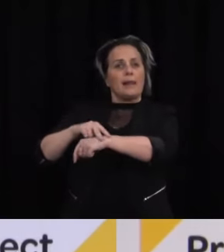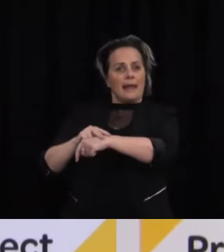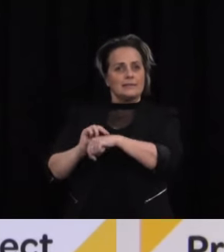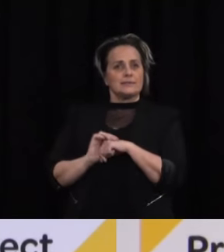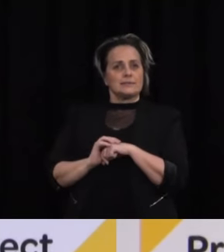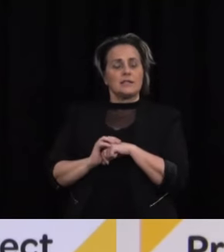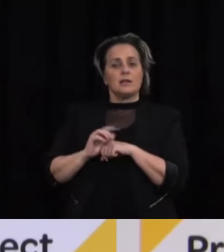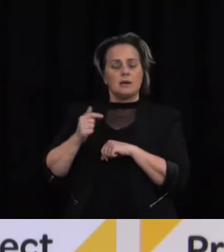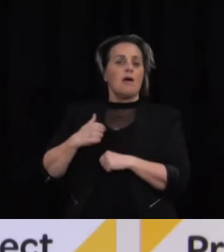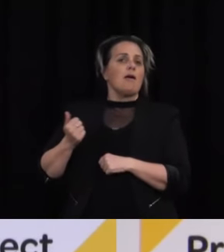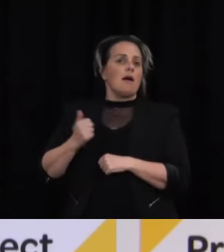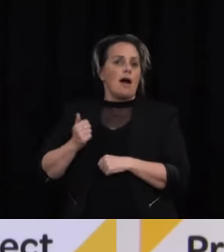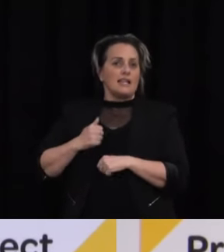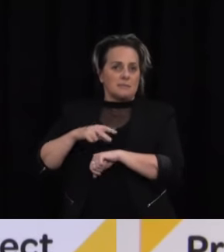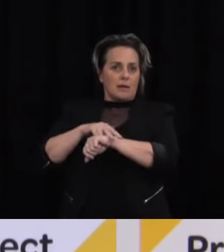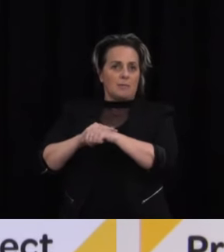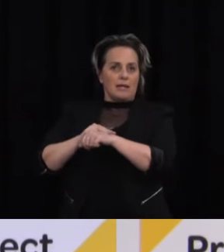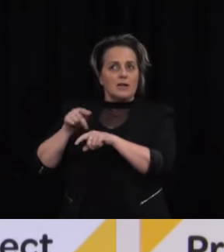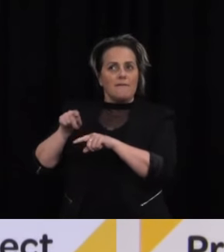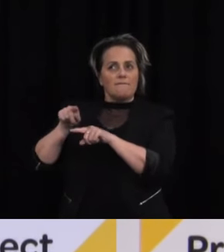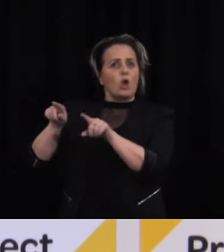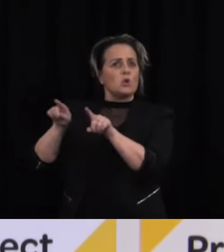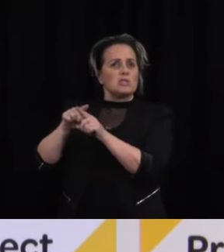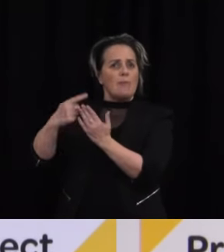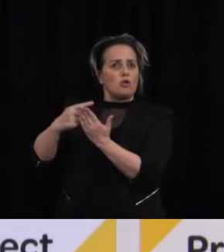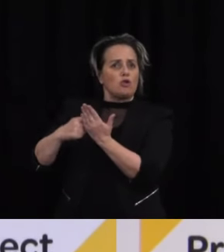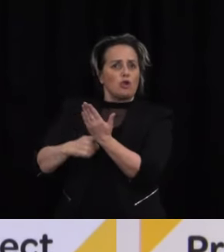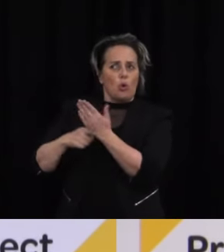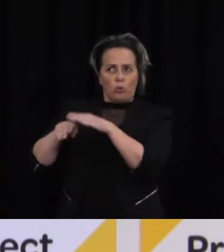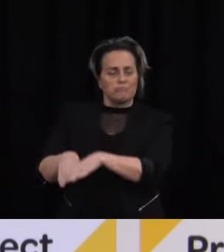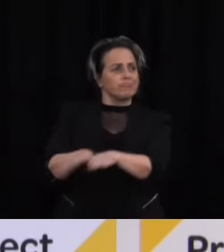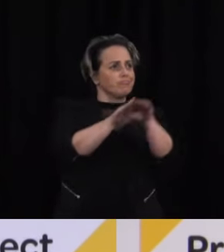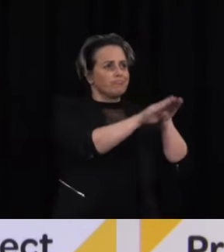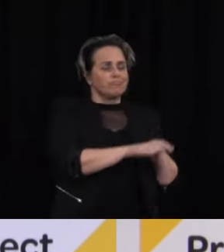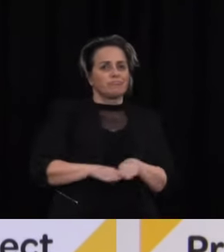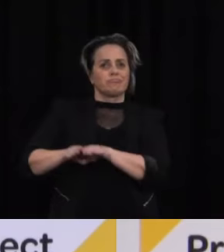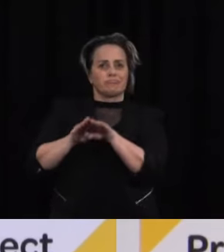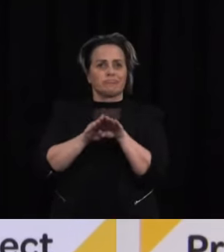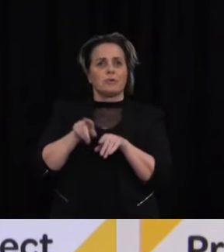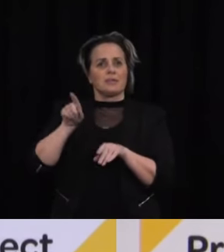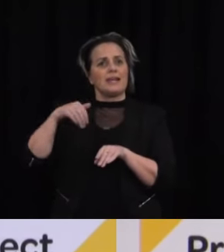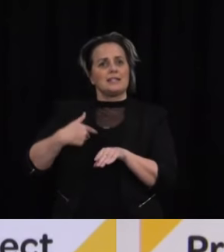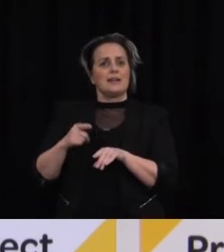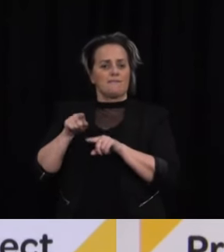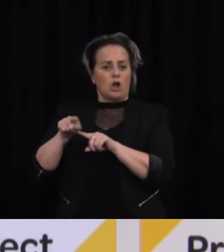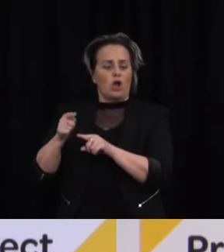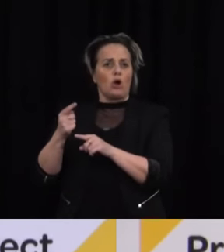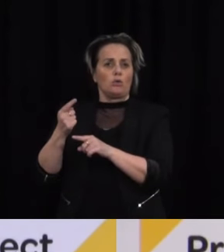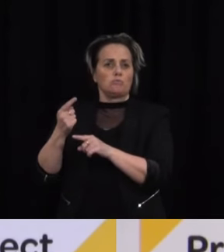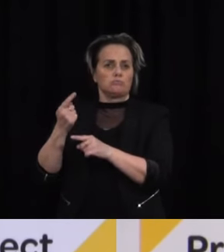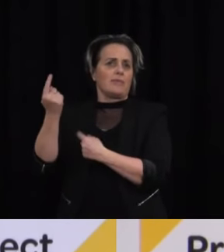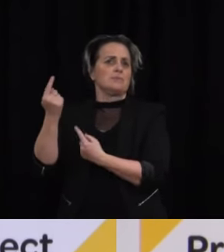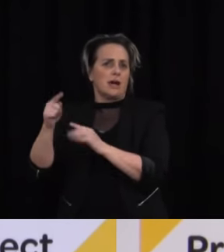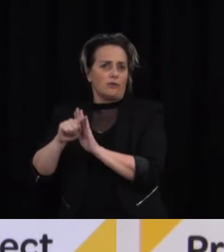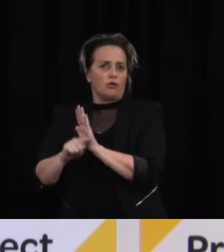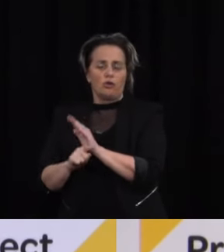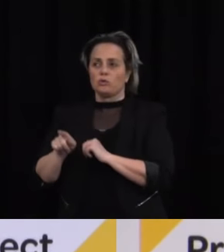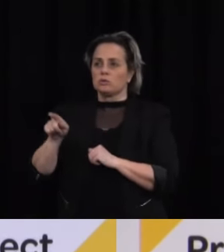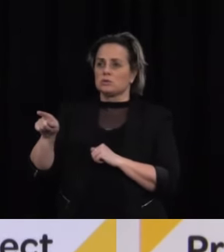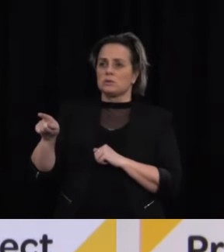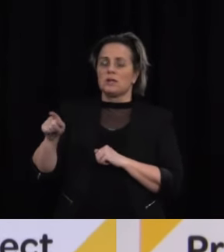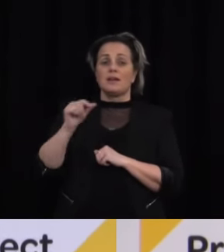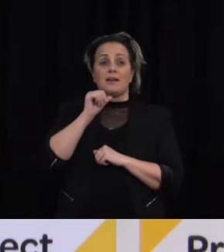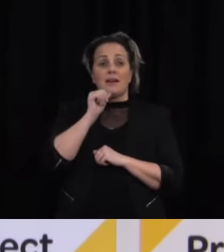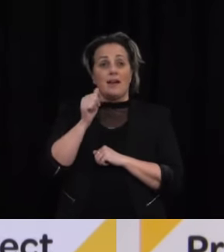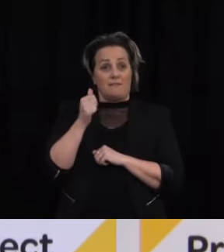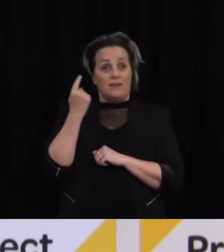expect the police to be following the same rules as everybody else they are there to enforce the rules but they also have to follow the rules too Why is a matter for the police if he's breaching